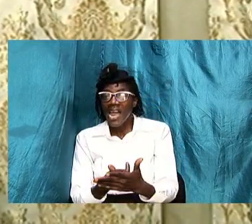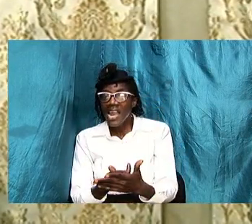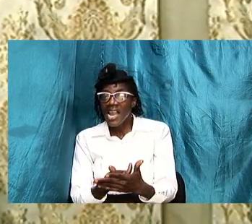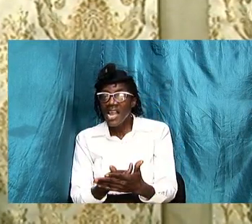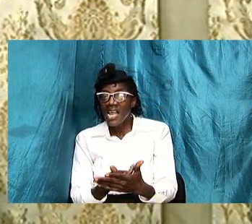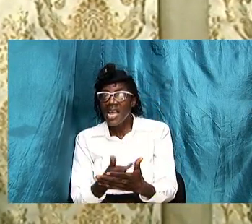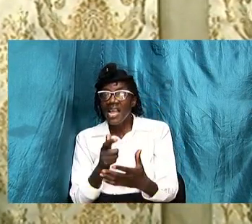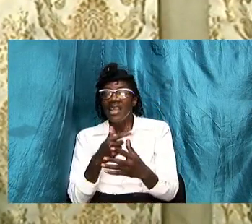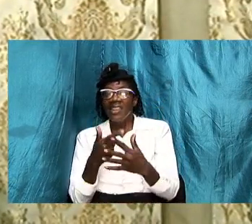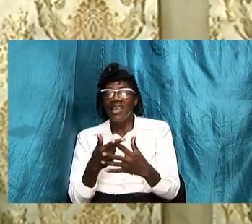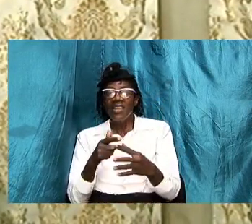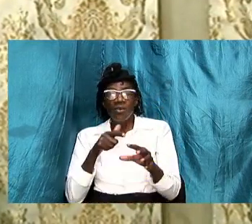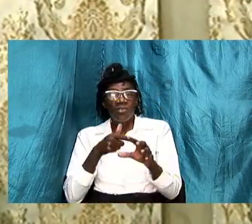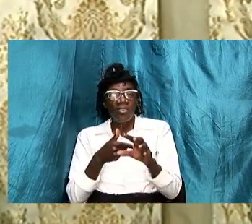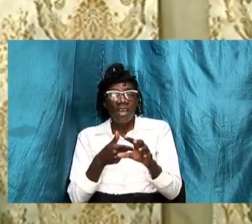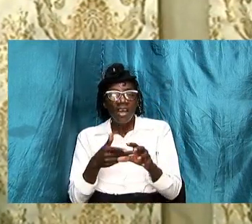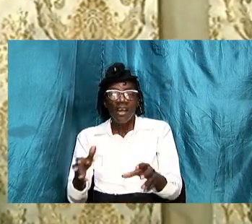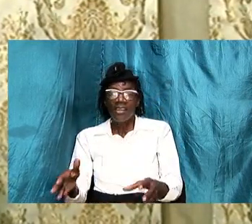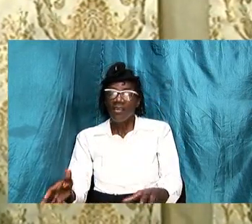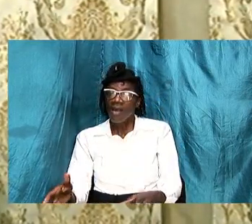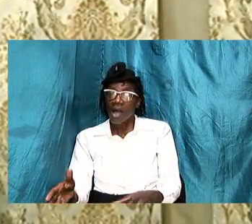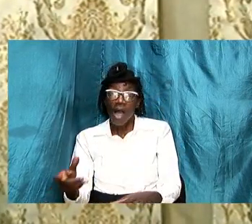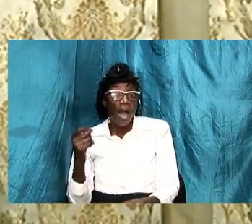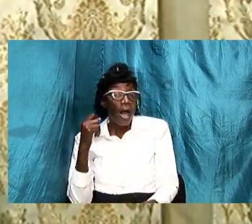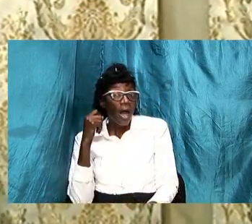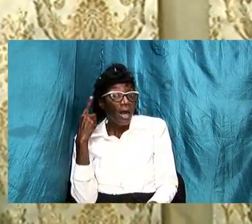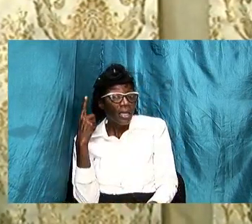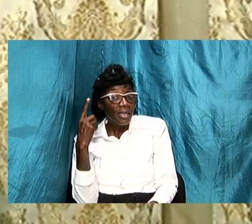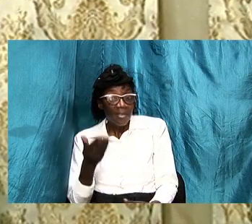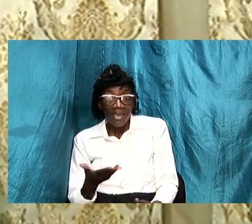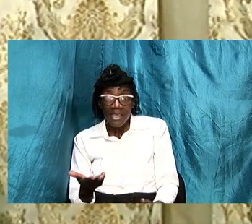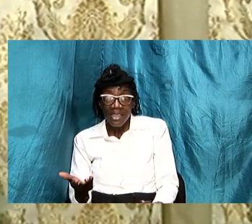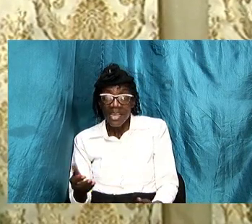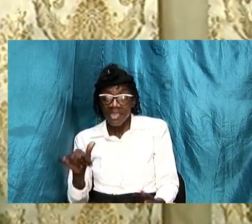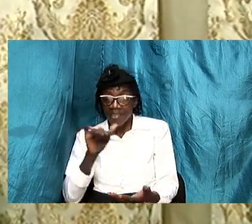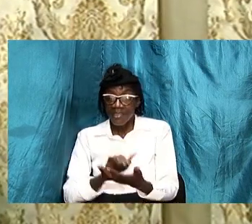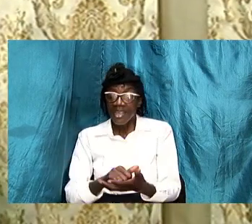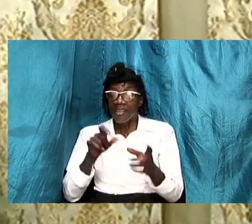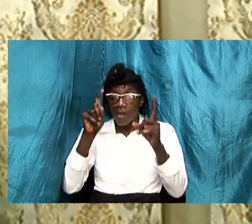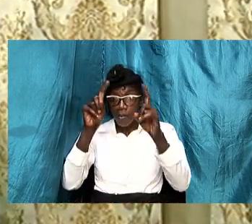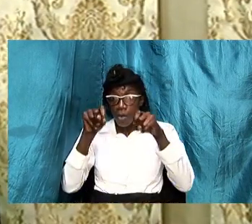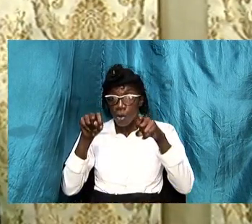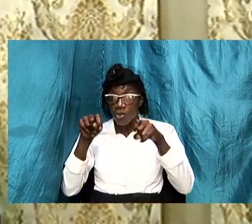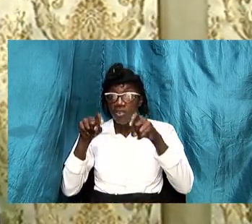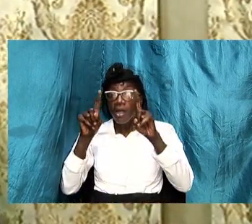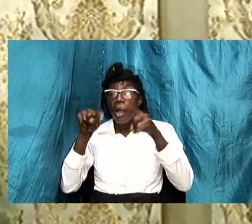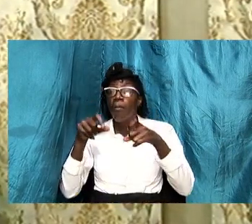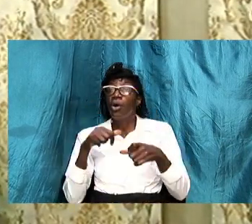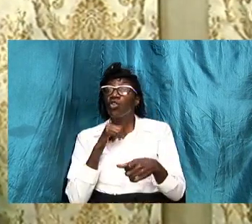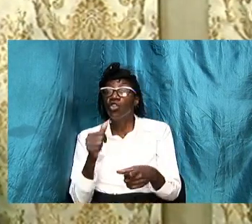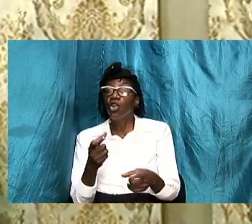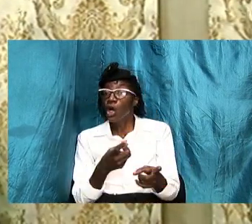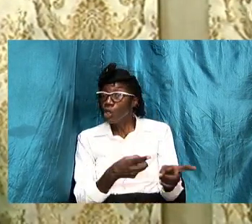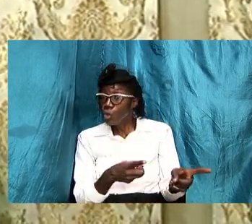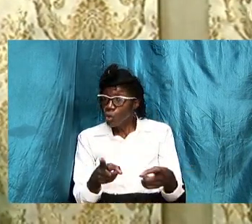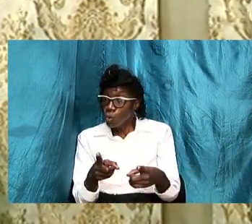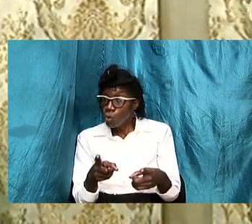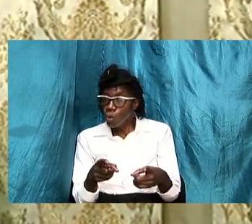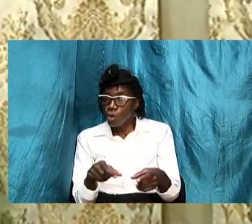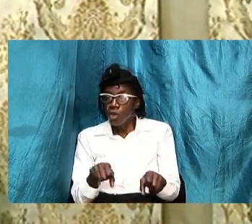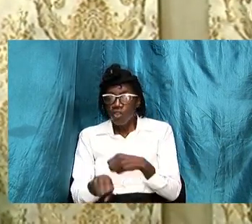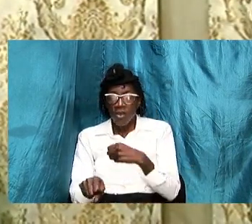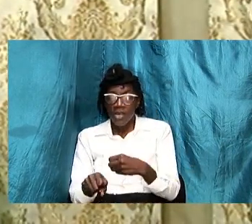start to get a good handle of the things that we must or must or not do so that we can